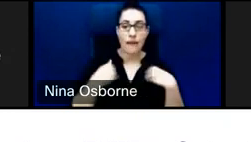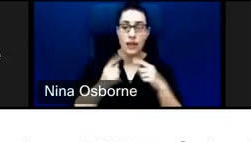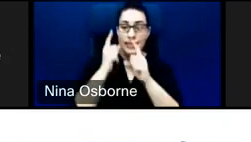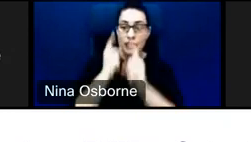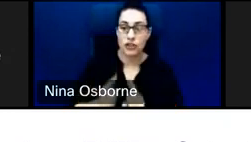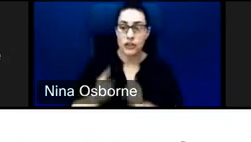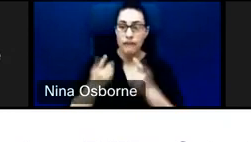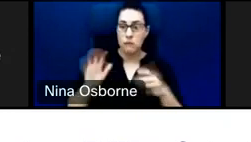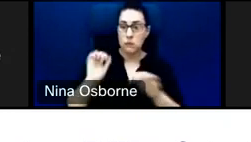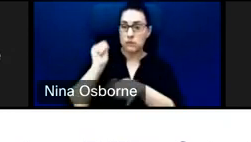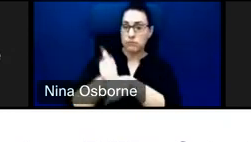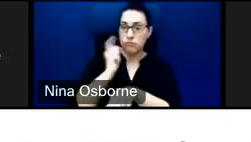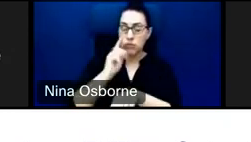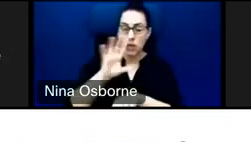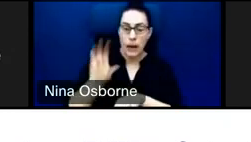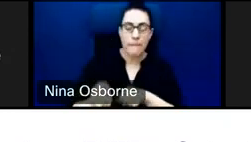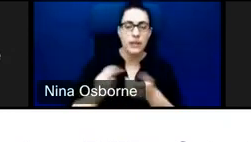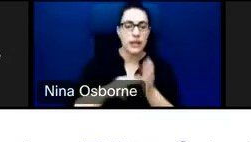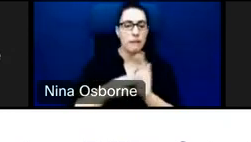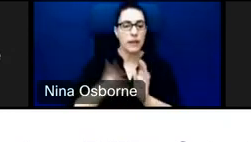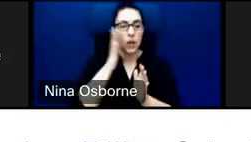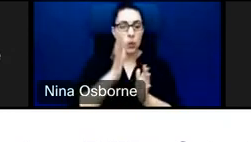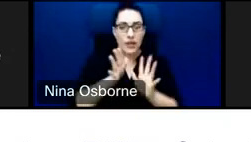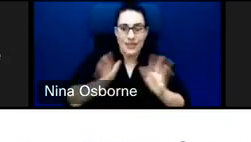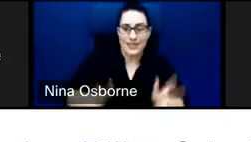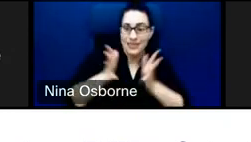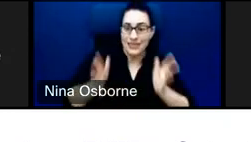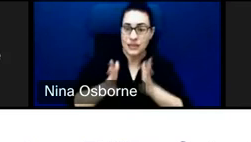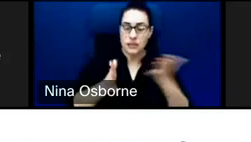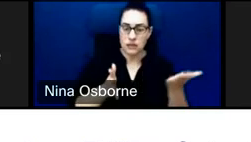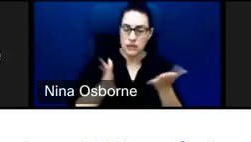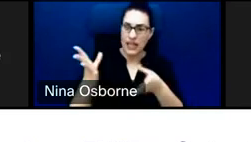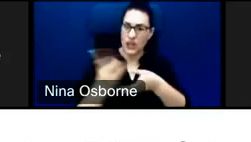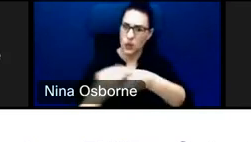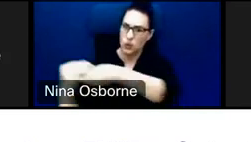promotes inclusive governance, then we can get bonus points for that.